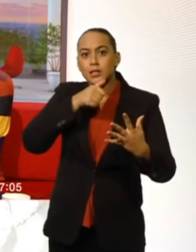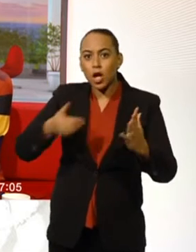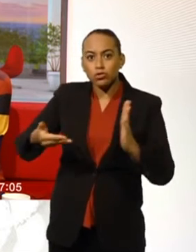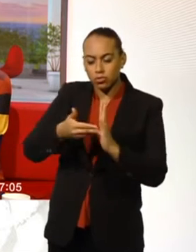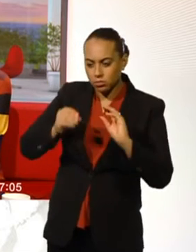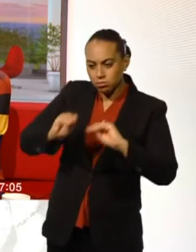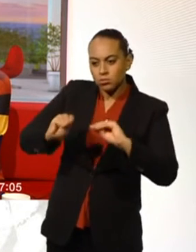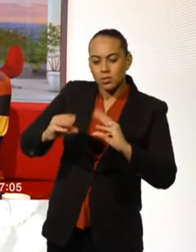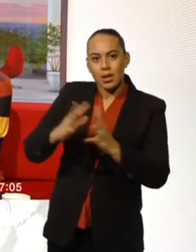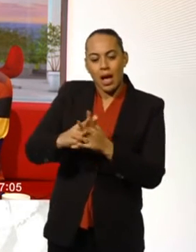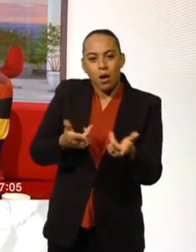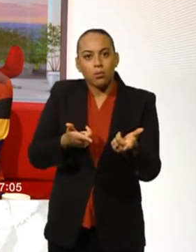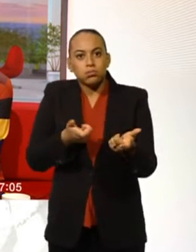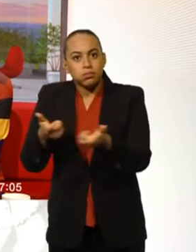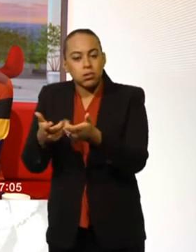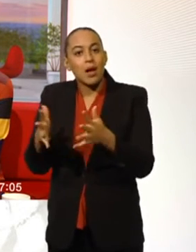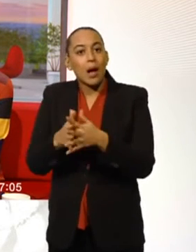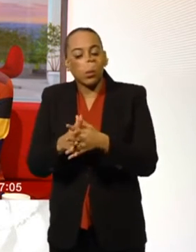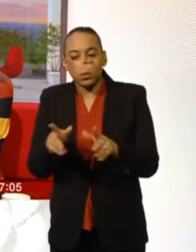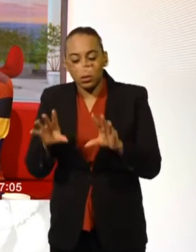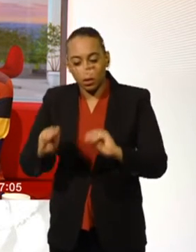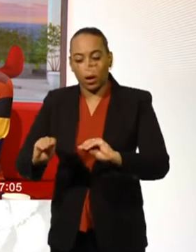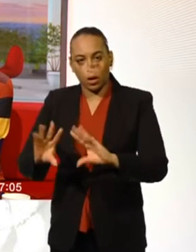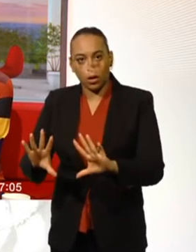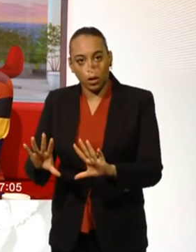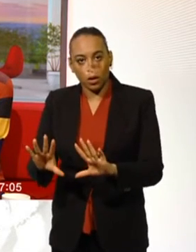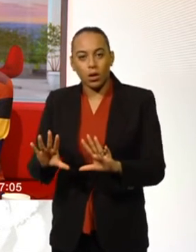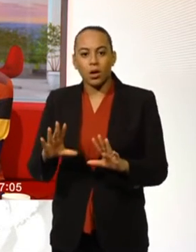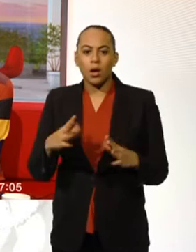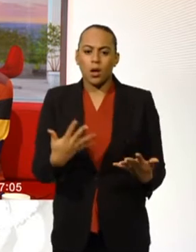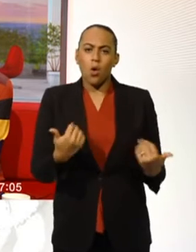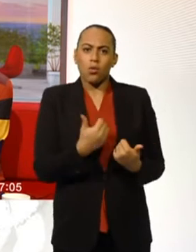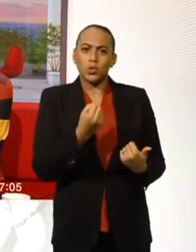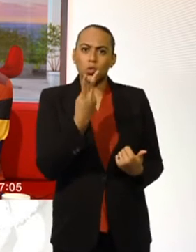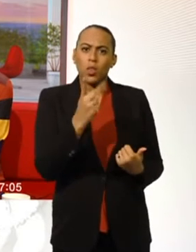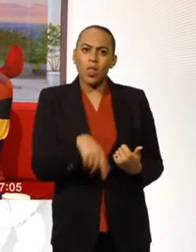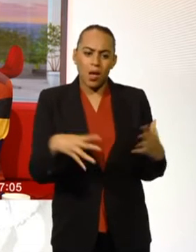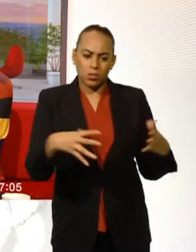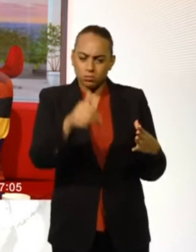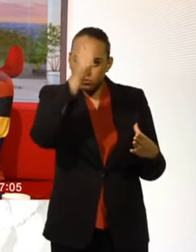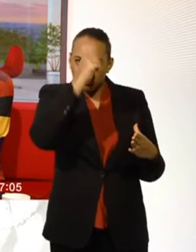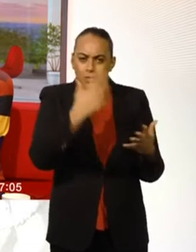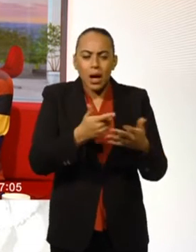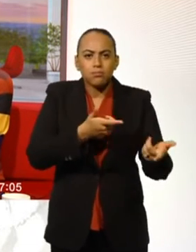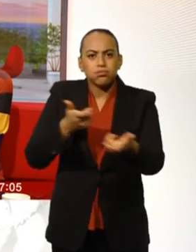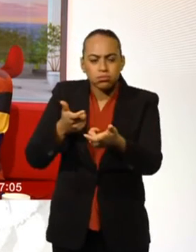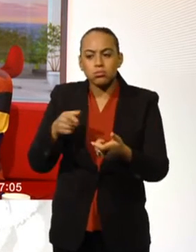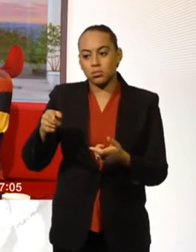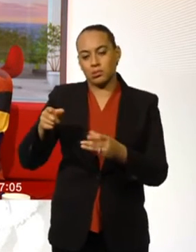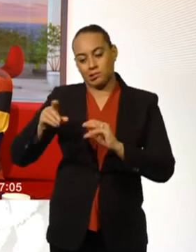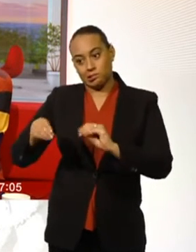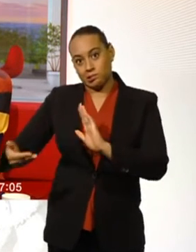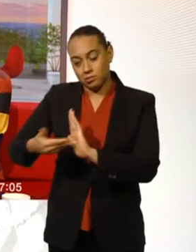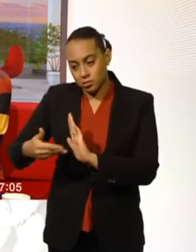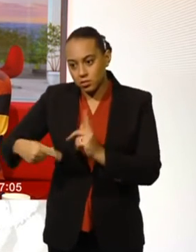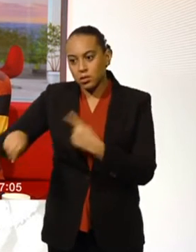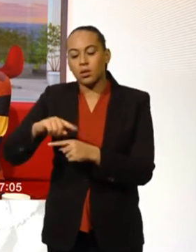receive firearms training on top of the 2,000 in this city who can already carry guns. Well, across England and Wales, the overall number of armed officers